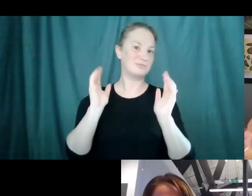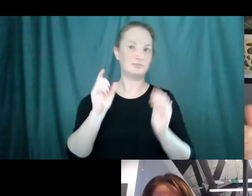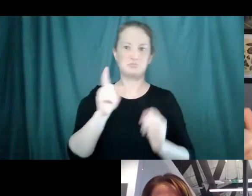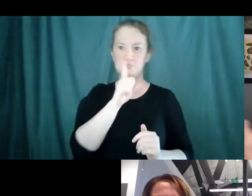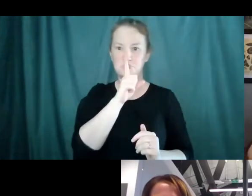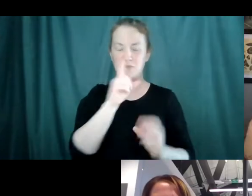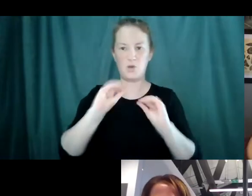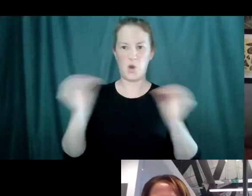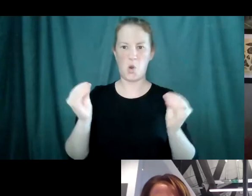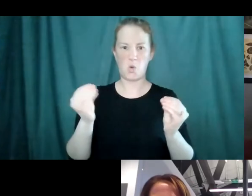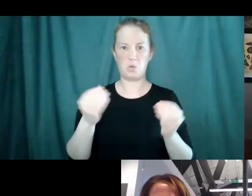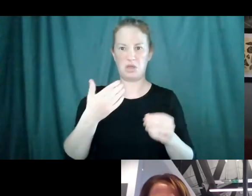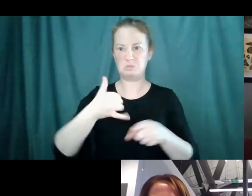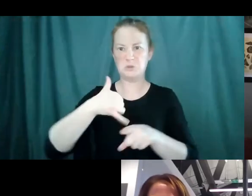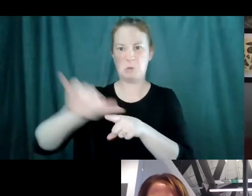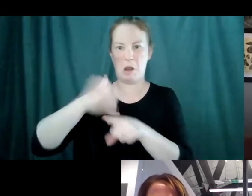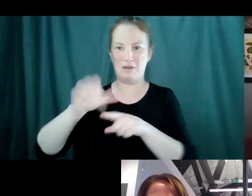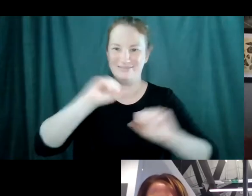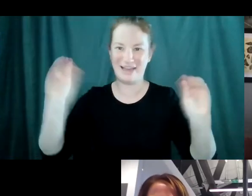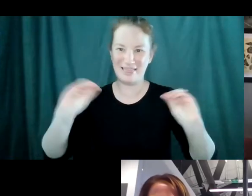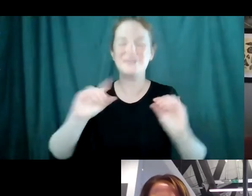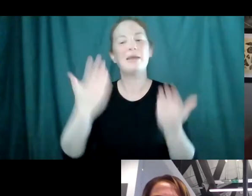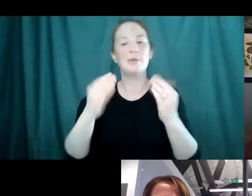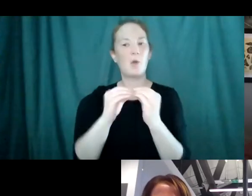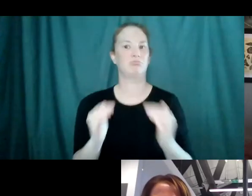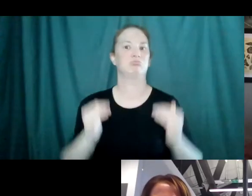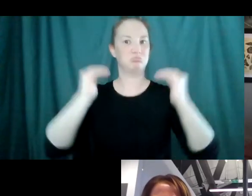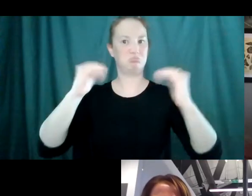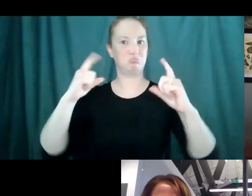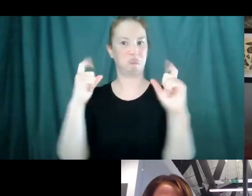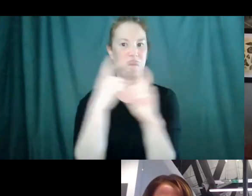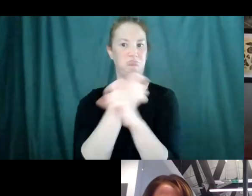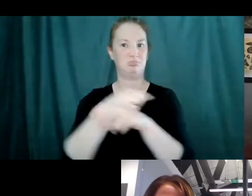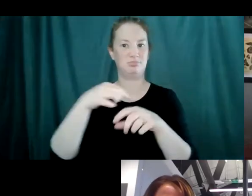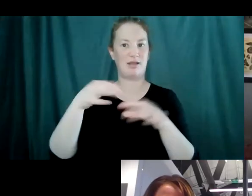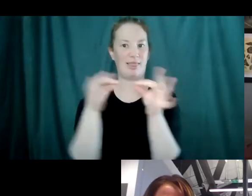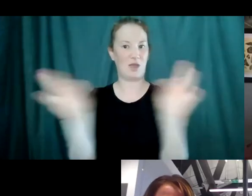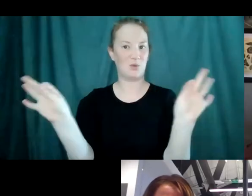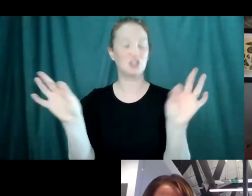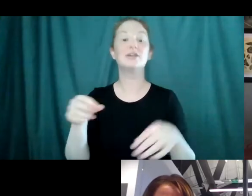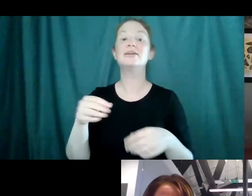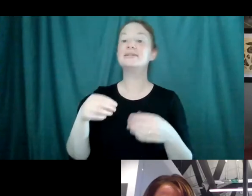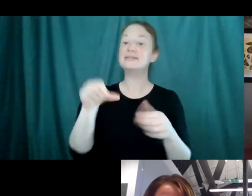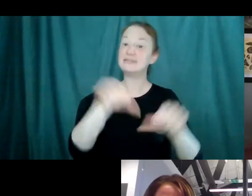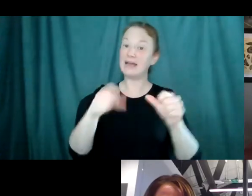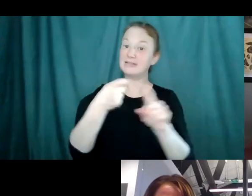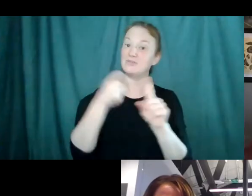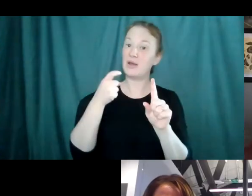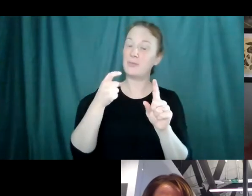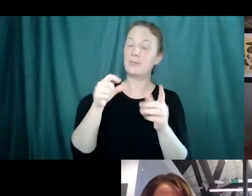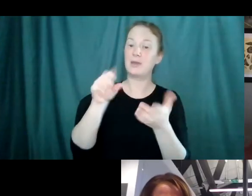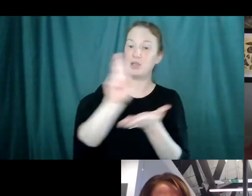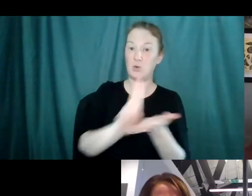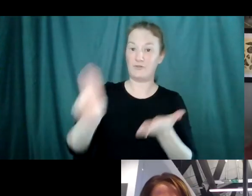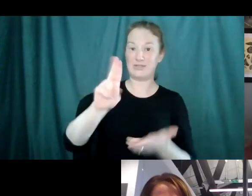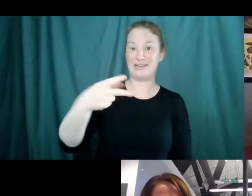safe for kids, it's just the words we use might be a little more complicated. We're going to be having a scientist from the university of Pennsylvania, uh, come talk to